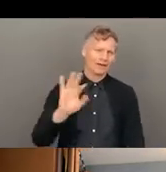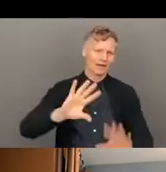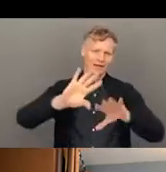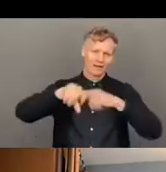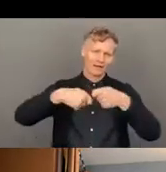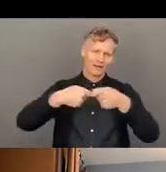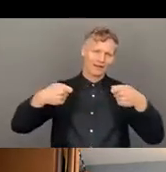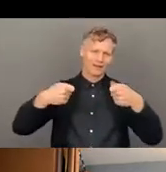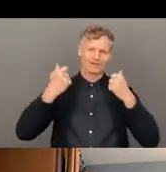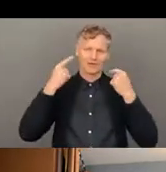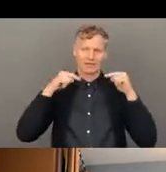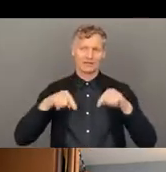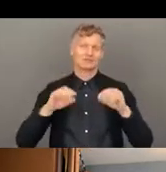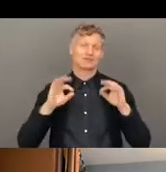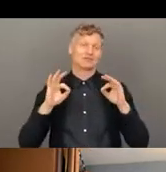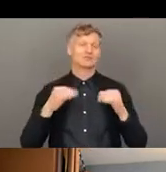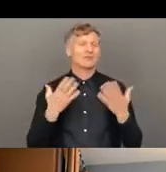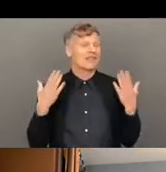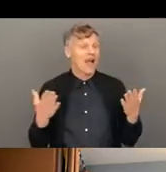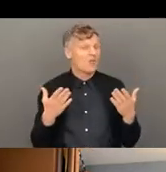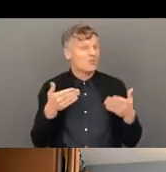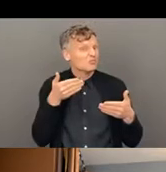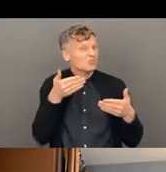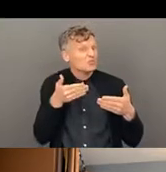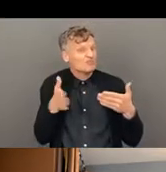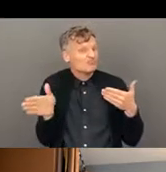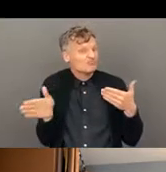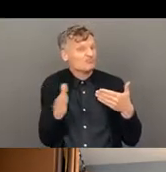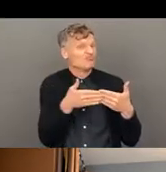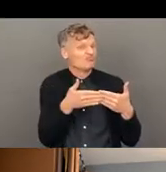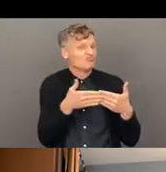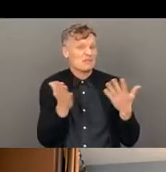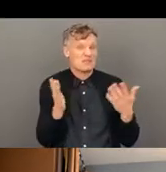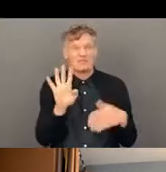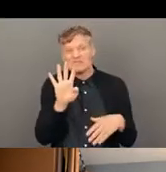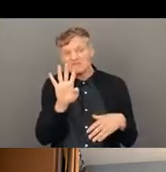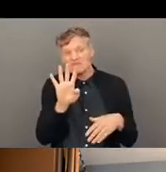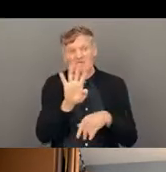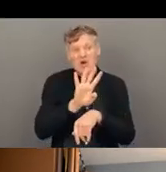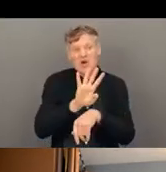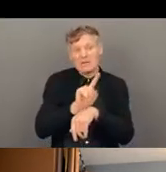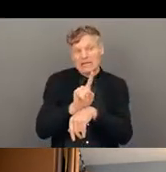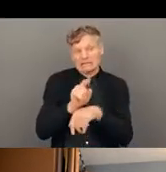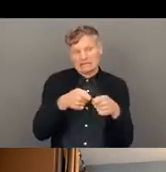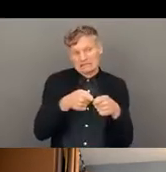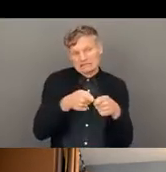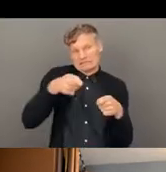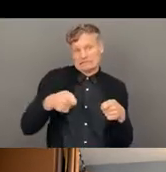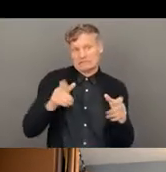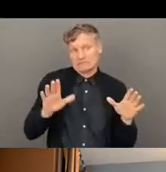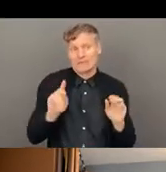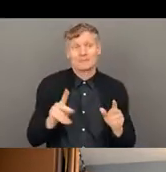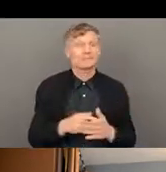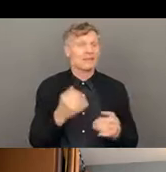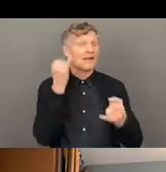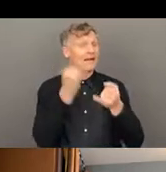Great. So we're nearly at the end, folks, but, uh, we'll, just keep you maybe another four, four minutes or so. Um, so the last question then